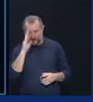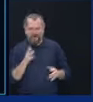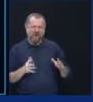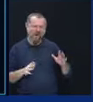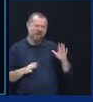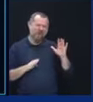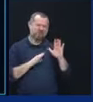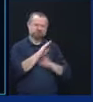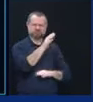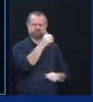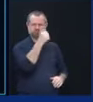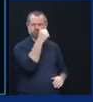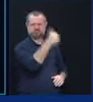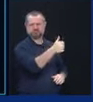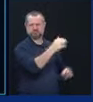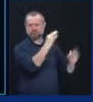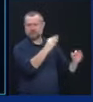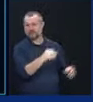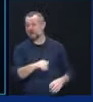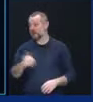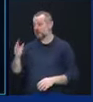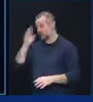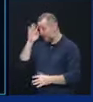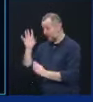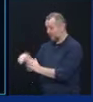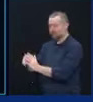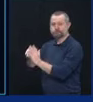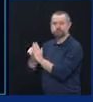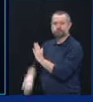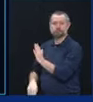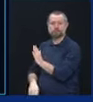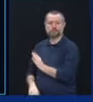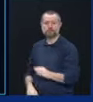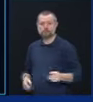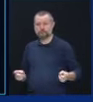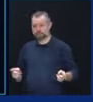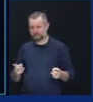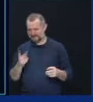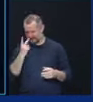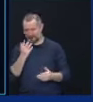hospitals faltered. That is a fact.